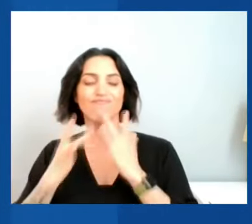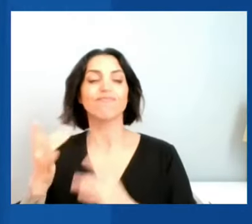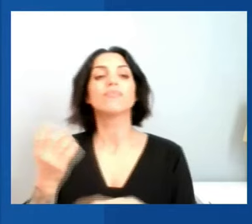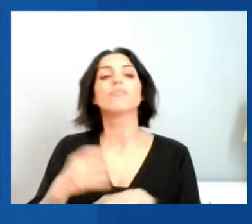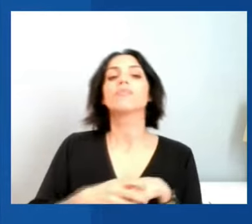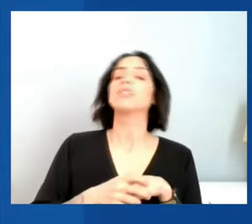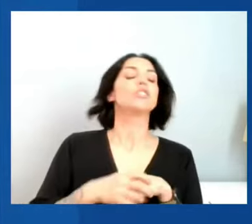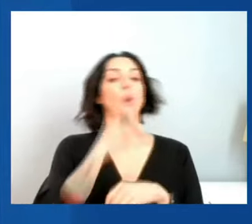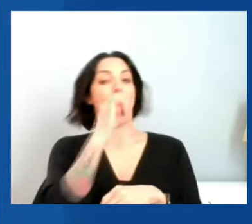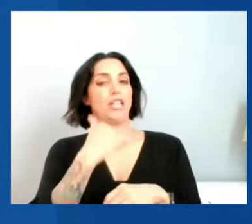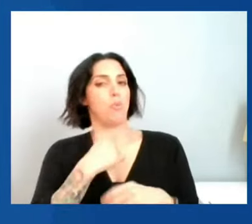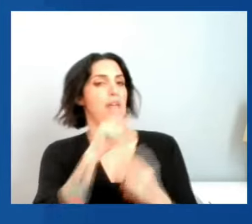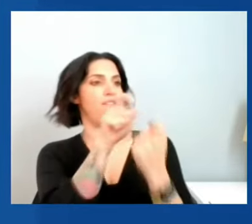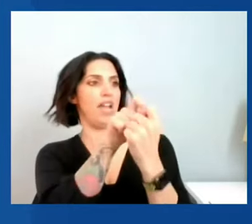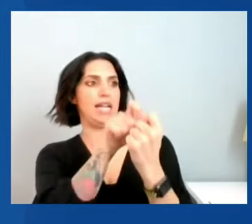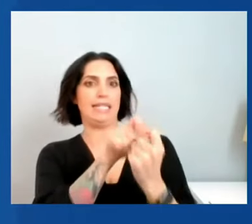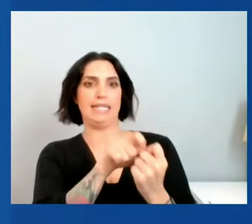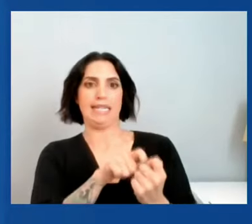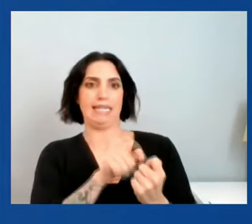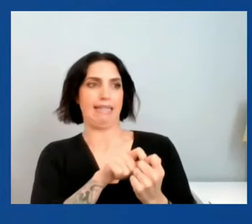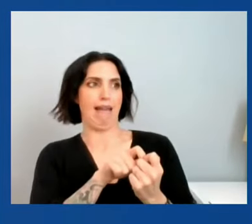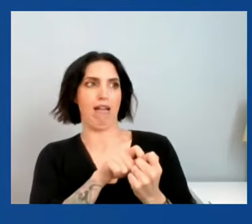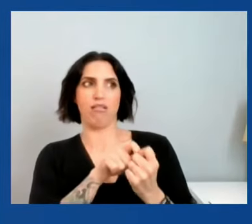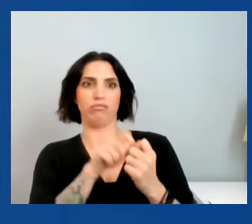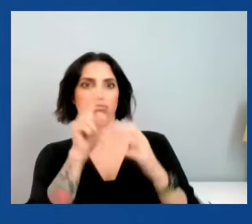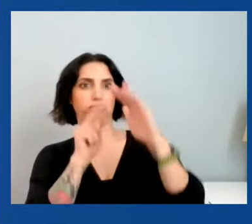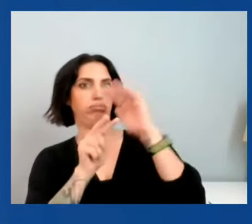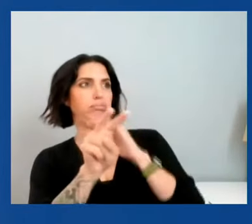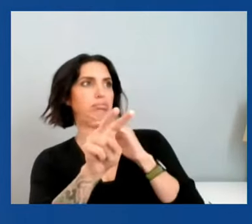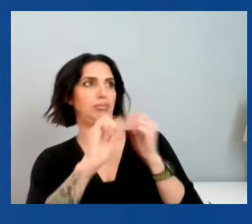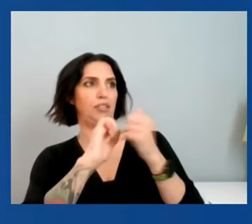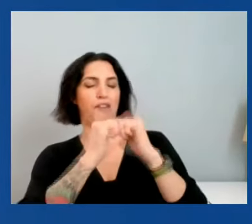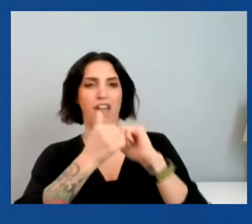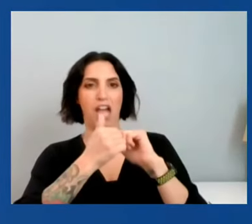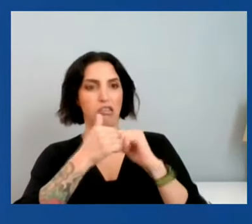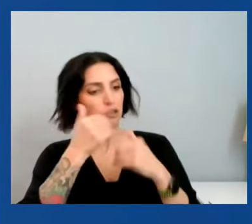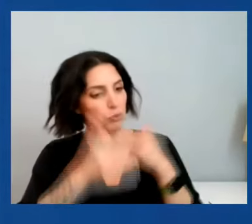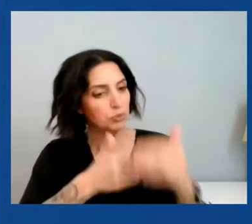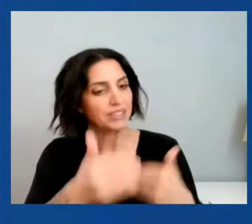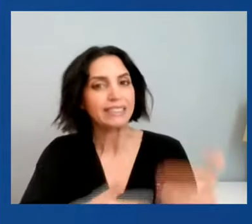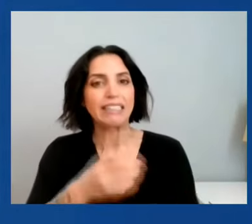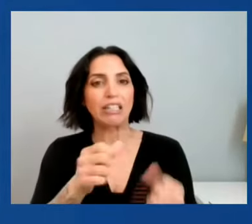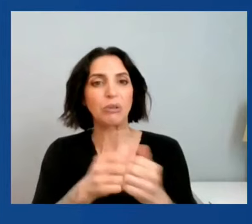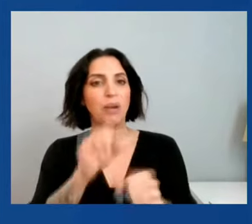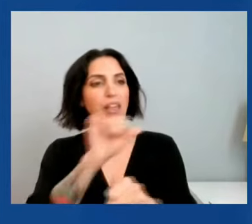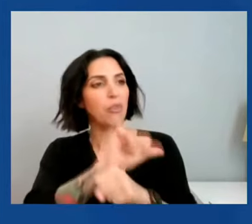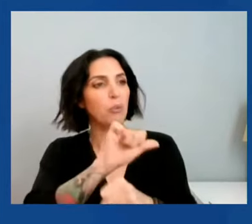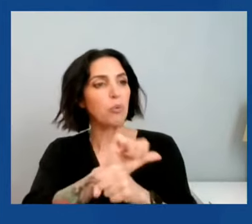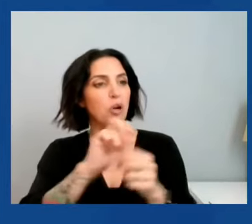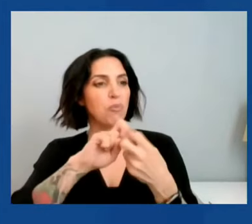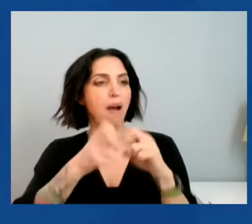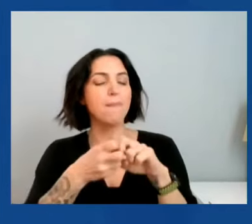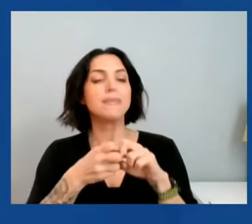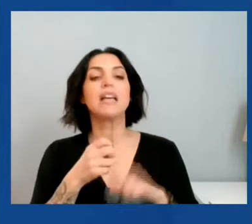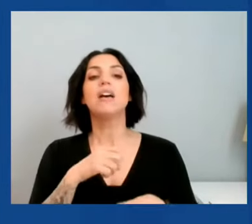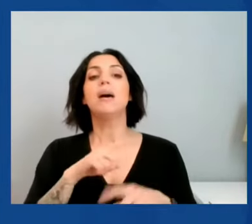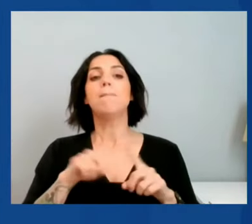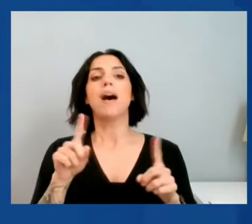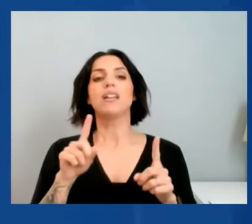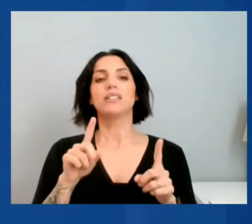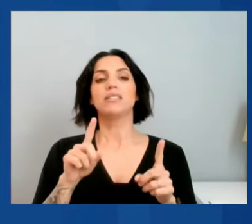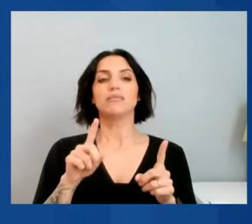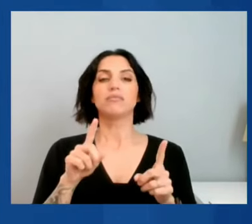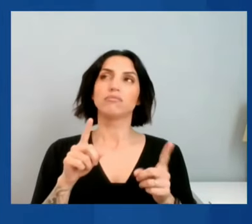detailed roadmap to give you about how we should address these issues, but I think one thing that you may